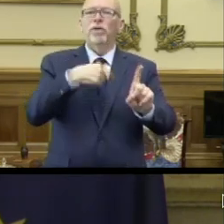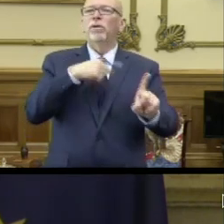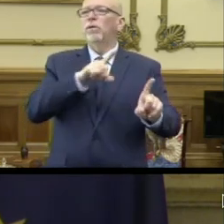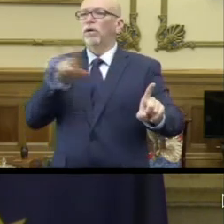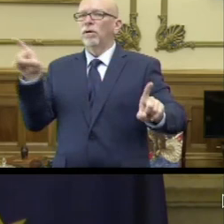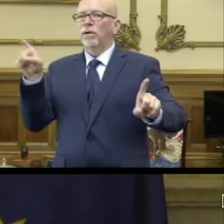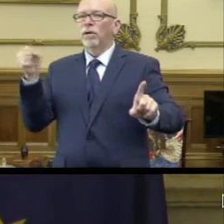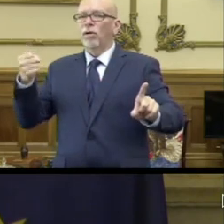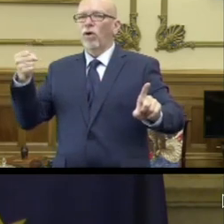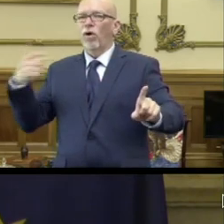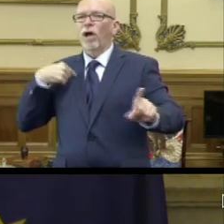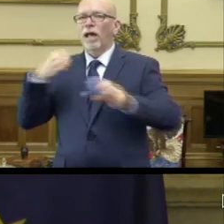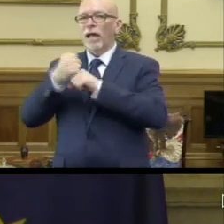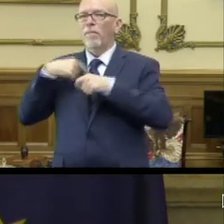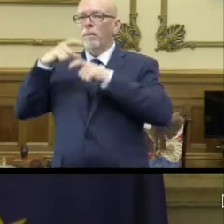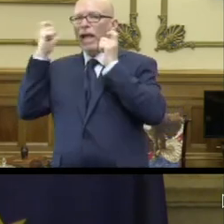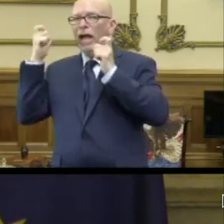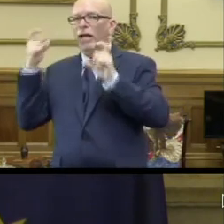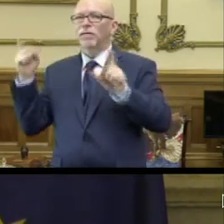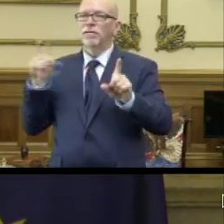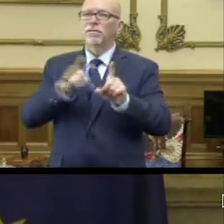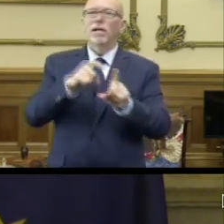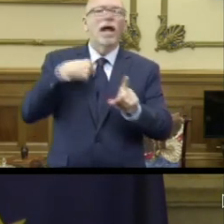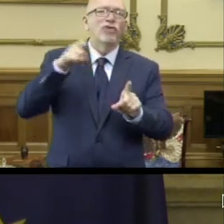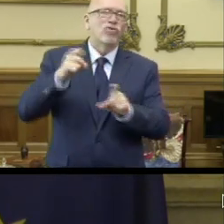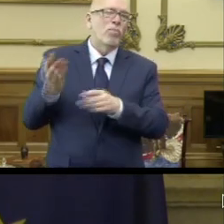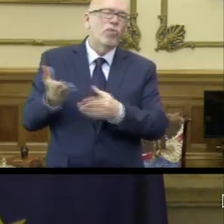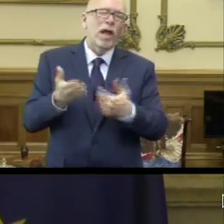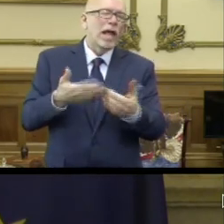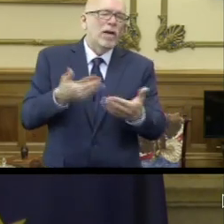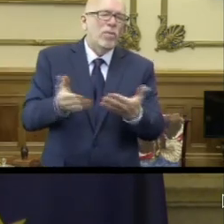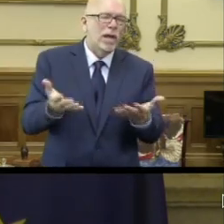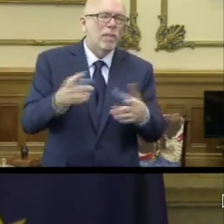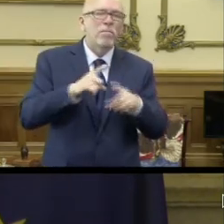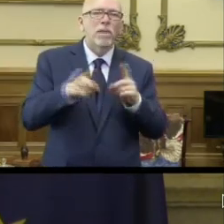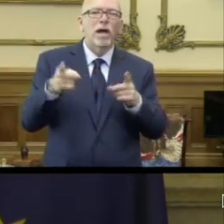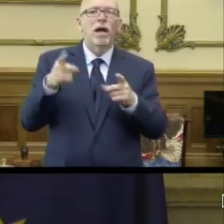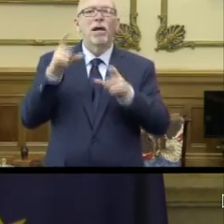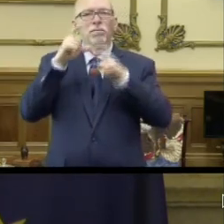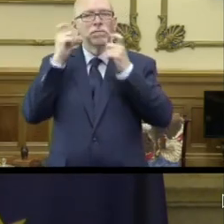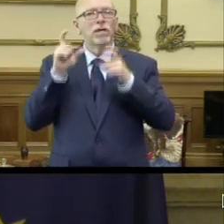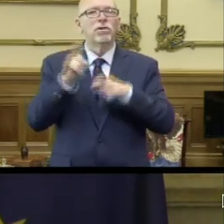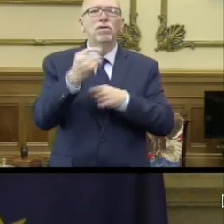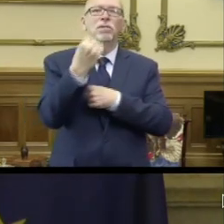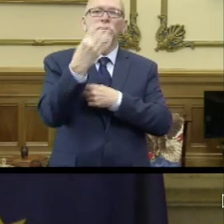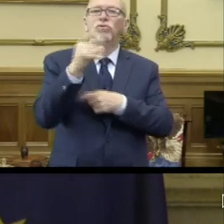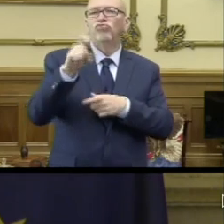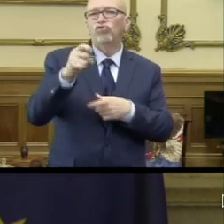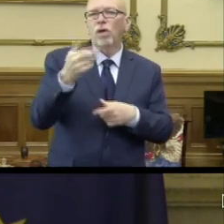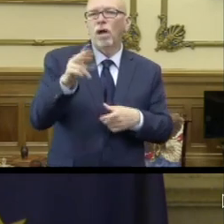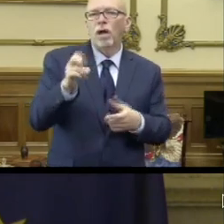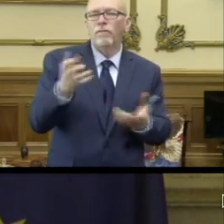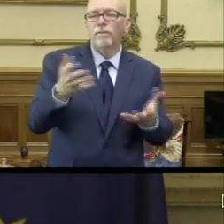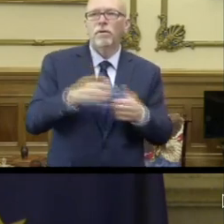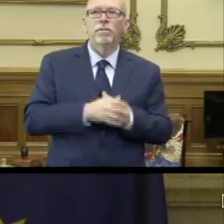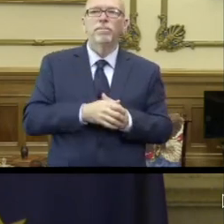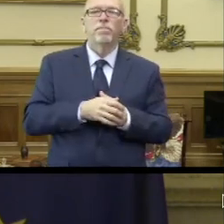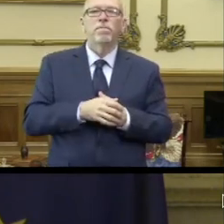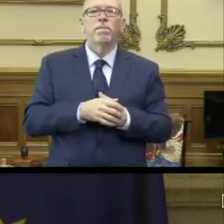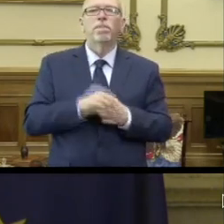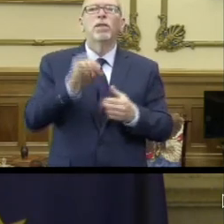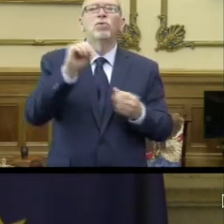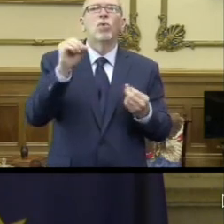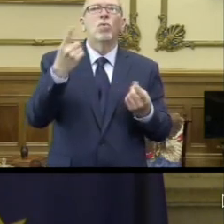got in my car, got the mask, should have wore it in by the way, but got the mask and then took the photo. No